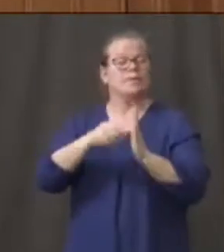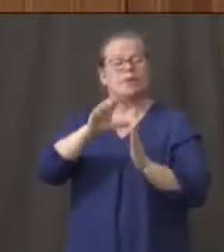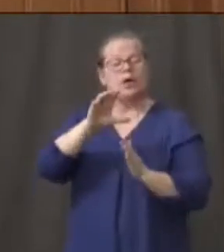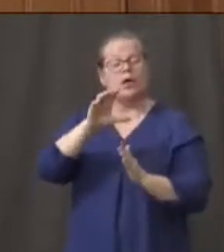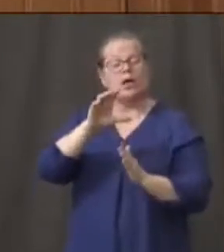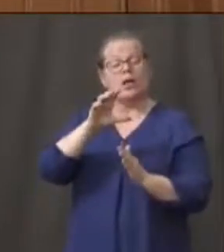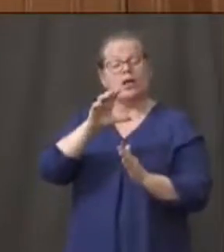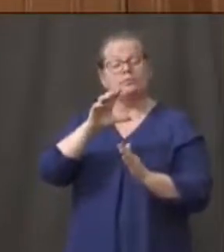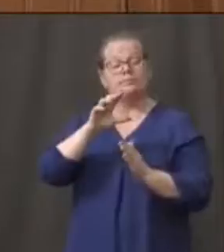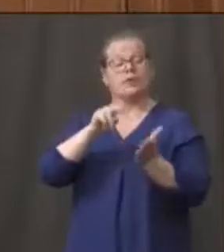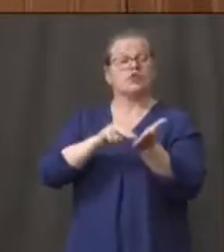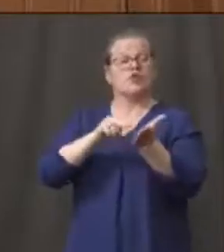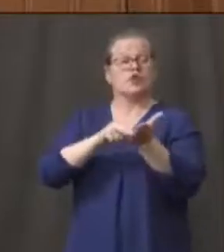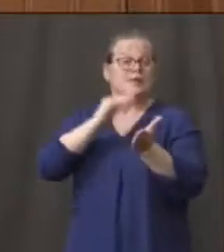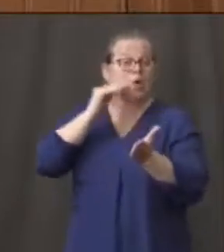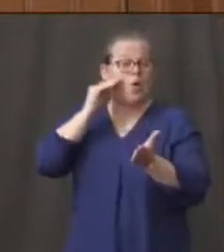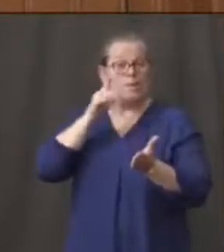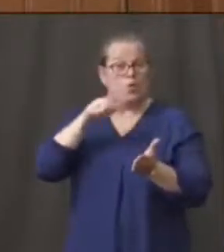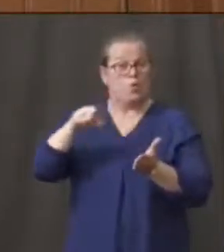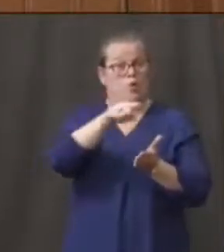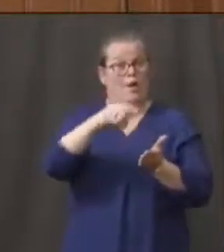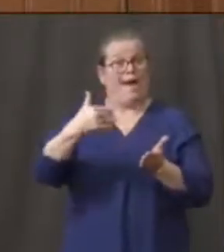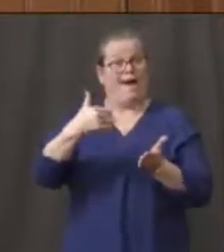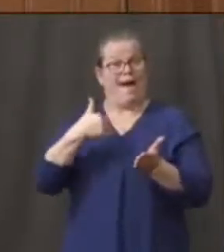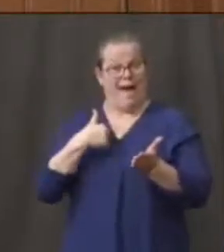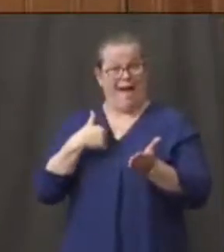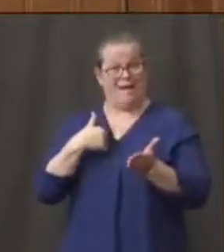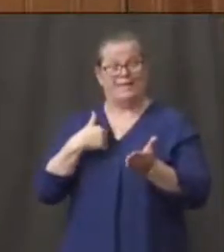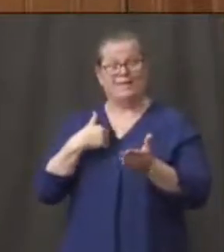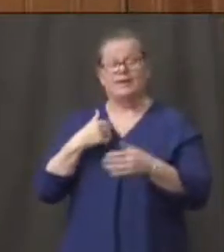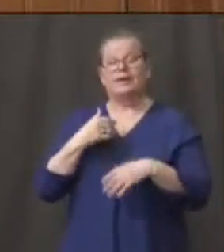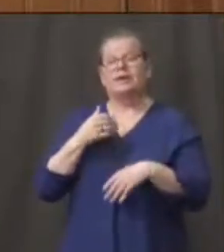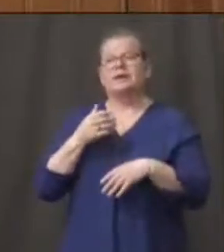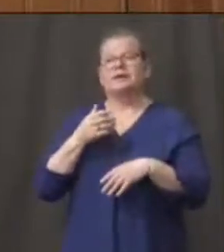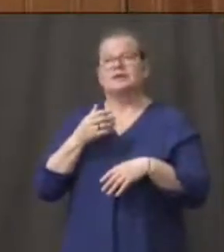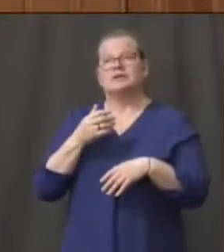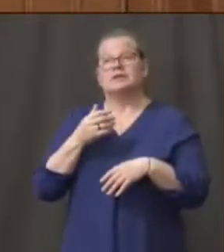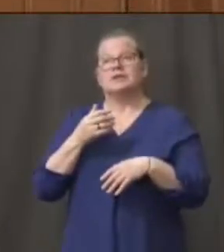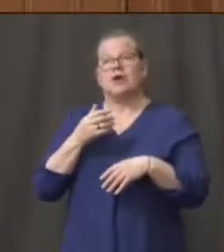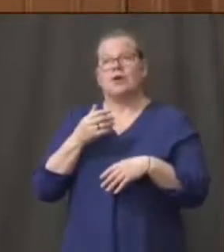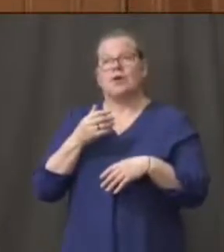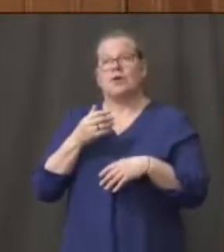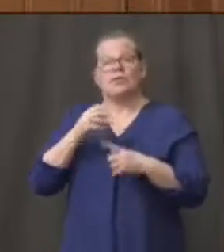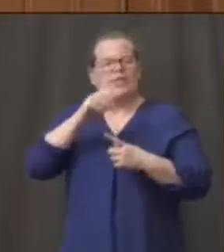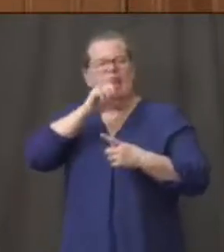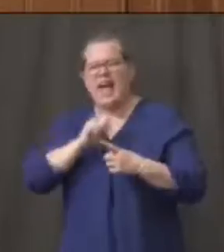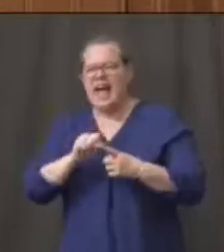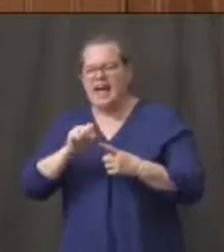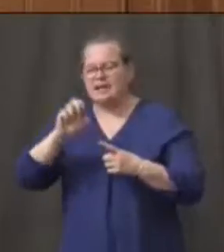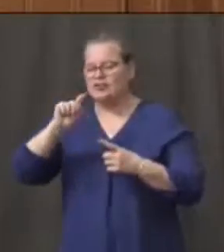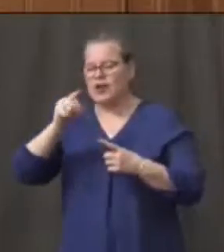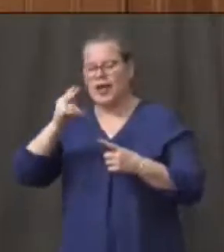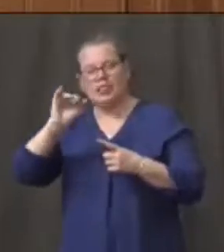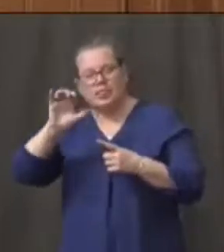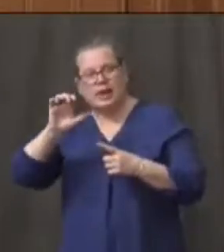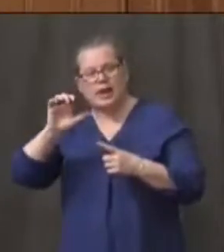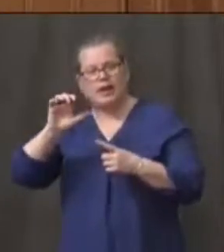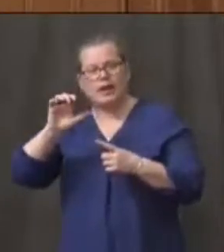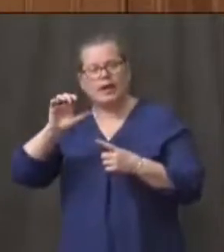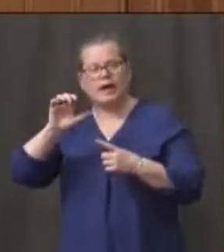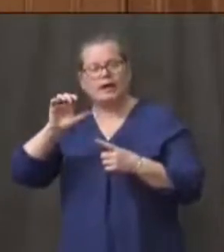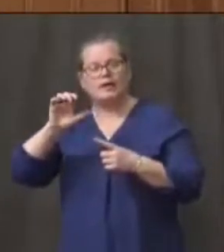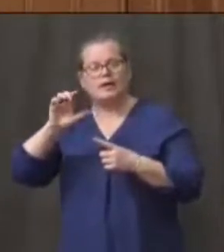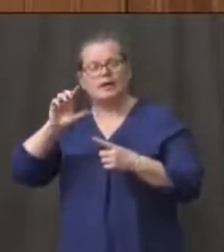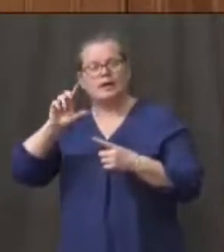rationalizing the frequency with which we produce some of those. The age and ethnicity data doesn't change much day to day. Those trends are very consistent. We'll